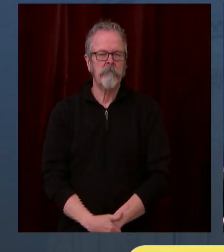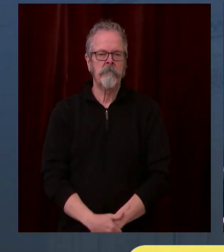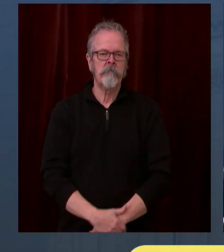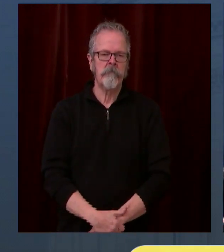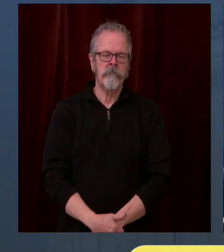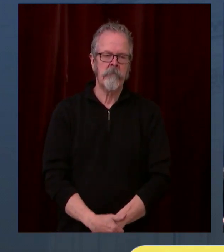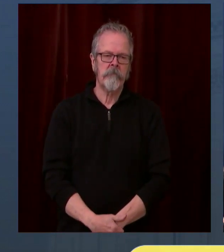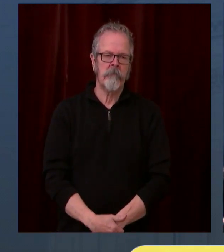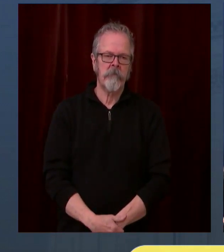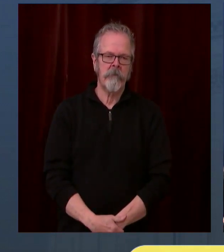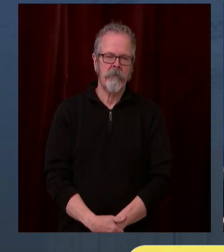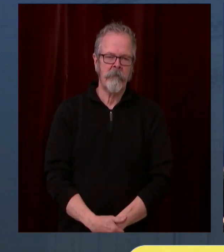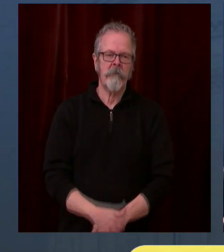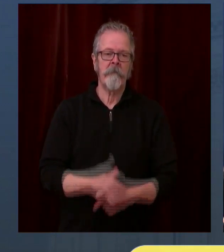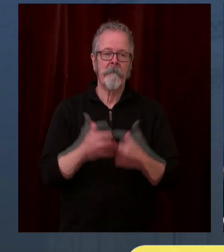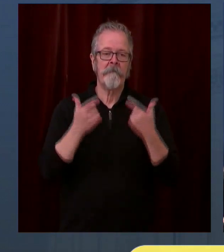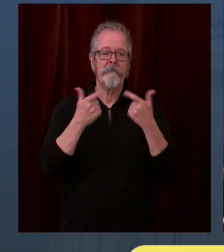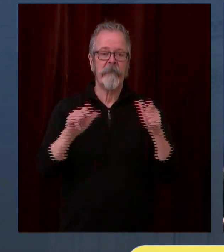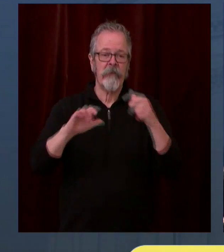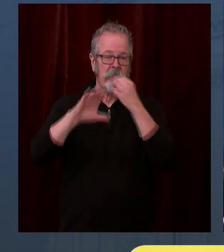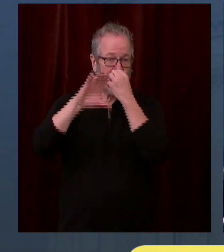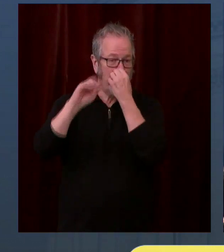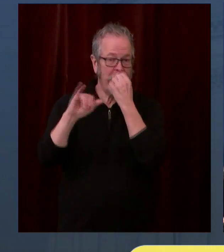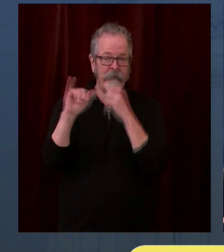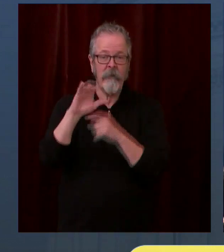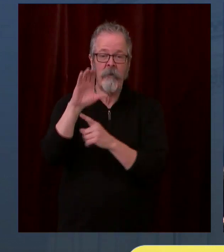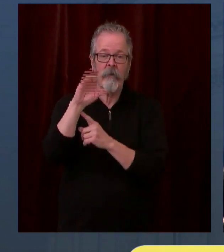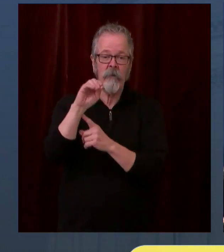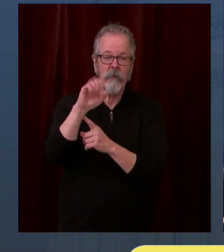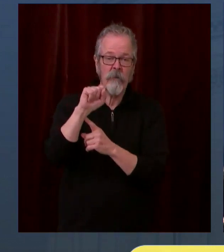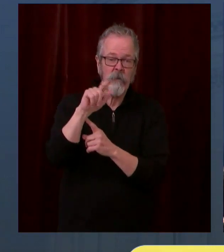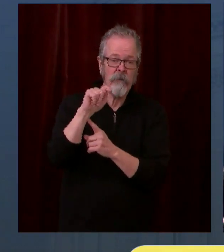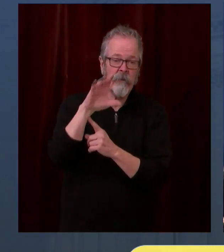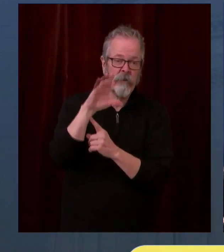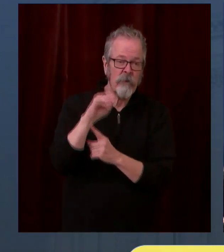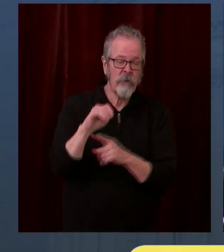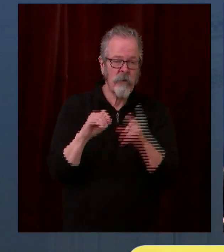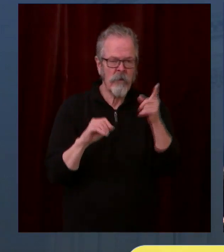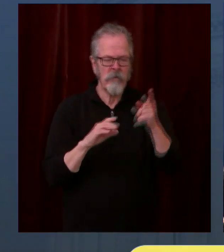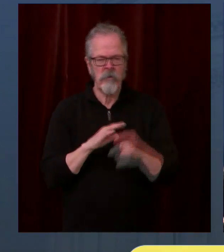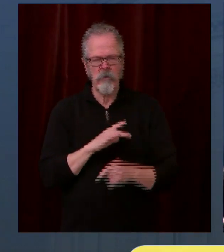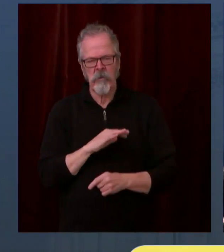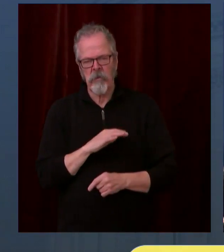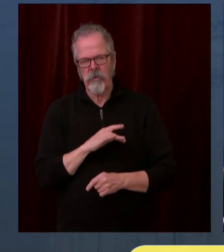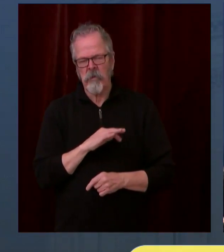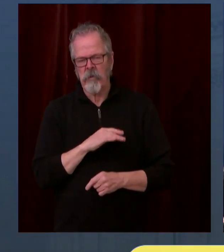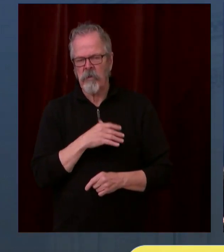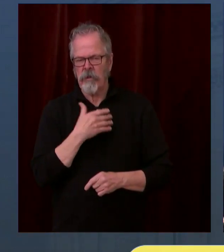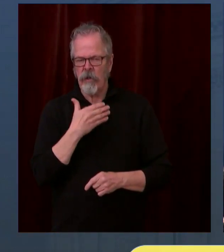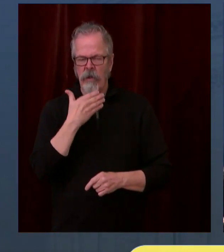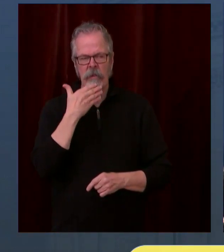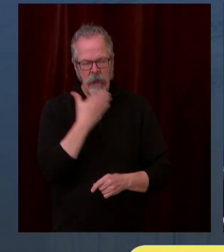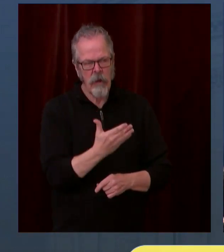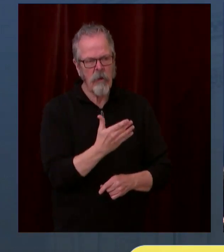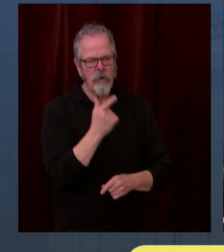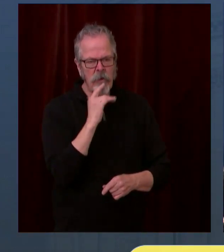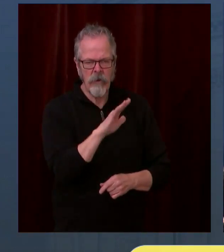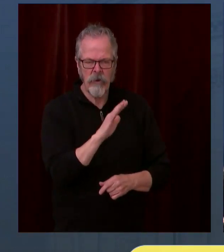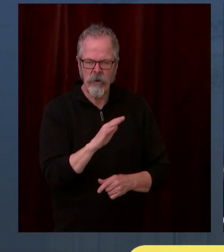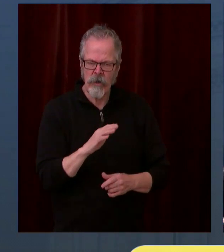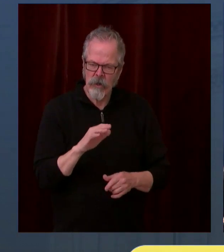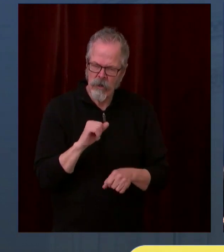and volunteers and every other way and getting vaccinated. Look, we need people to get vaccinated. It's really simple. The only way to beat this pandemic